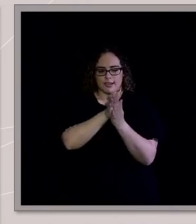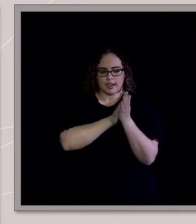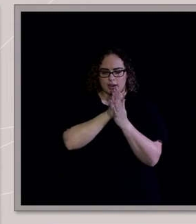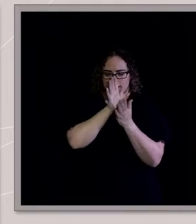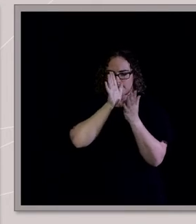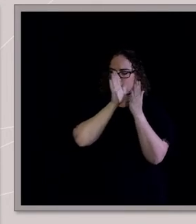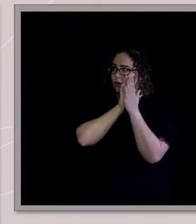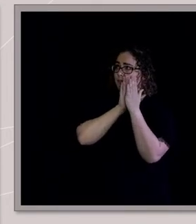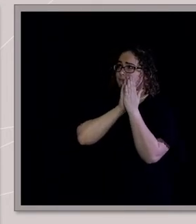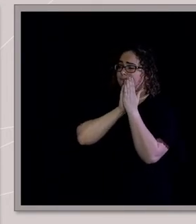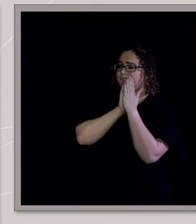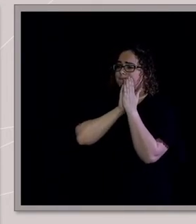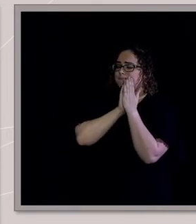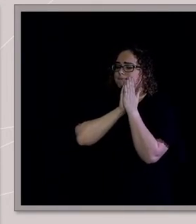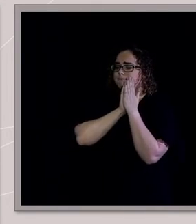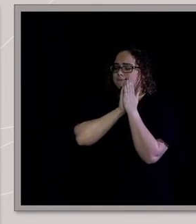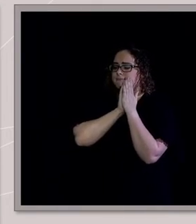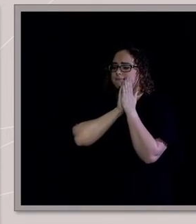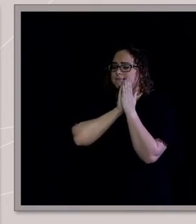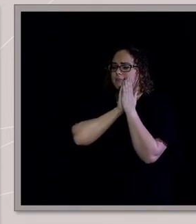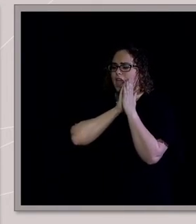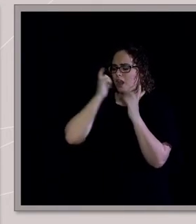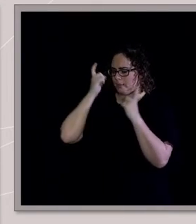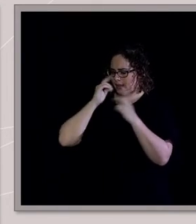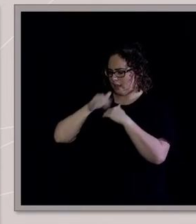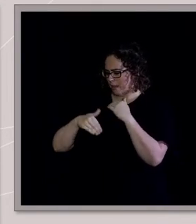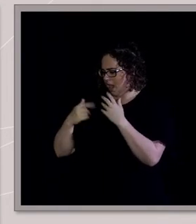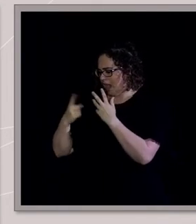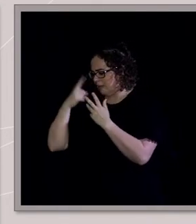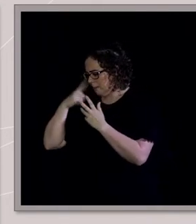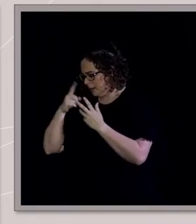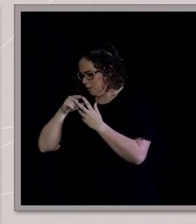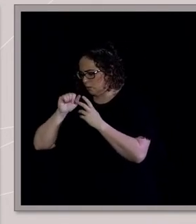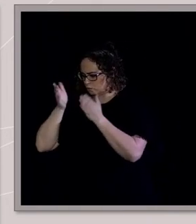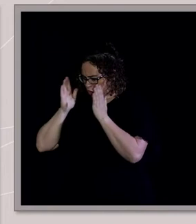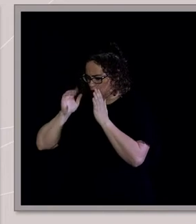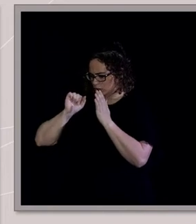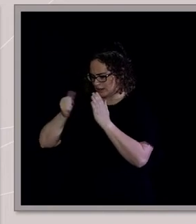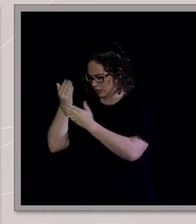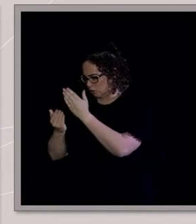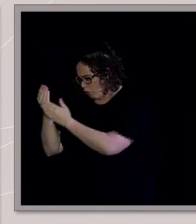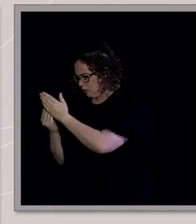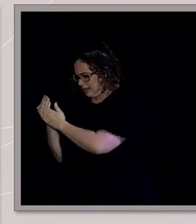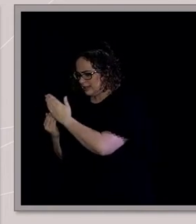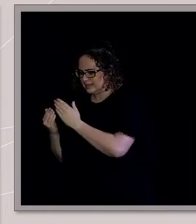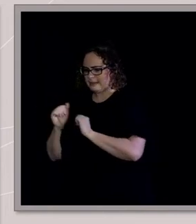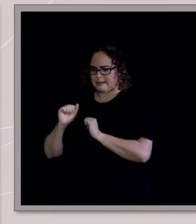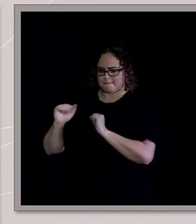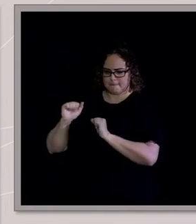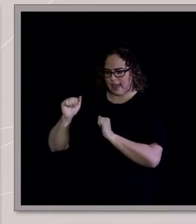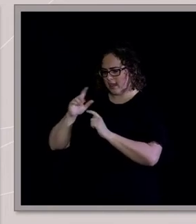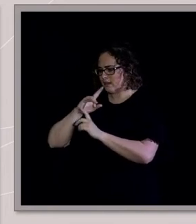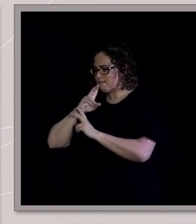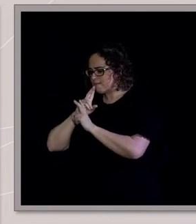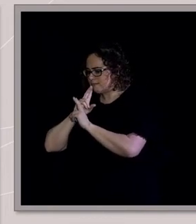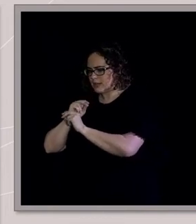thinking about all the stories I'd heard from everyone else and not getting the same deal. And so then it sort of